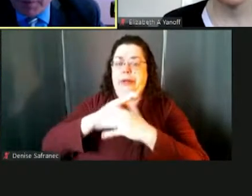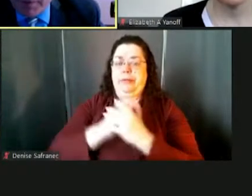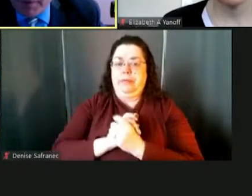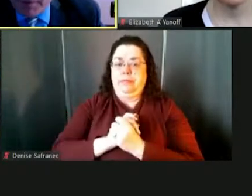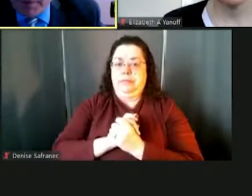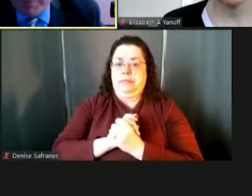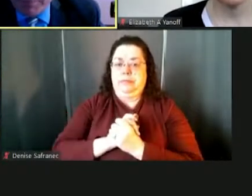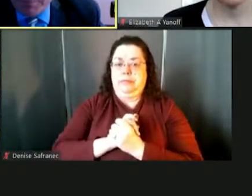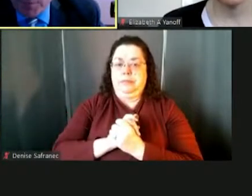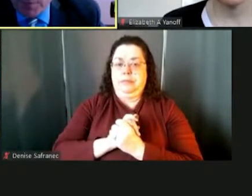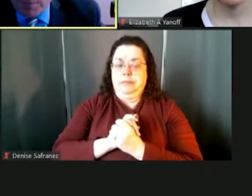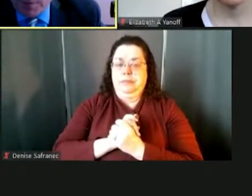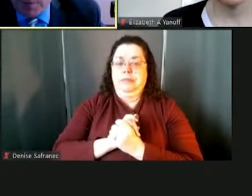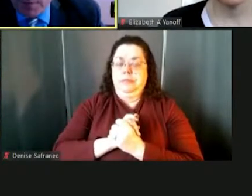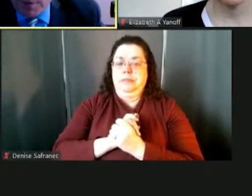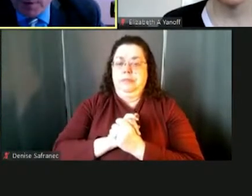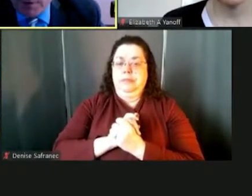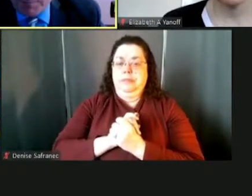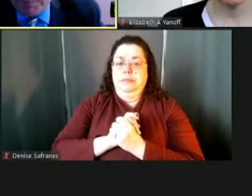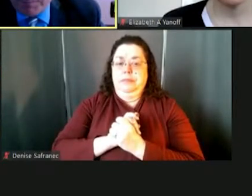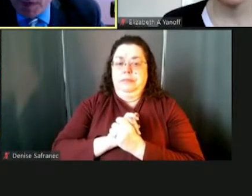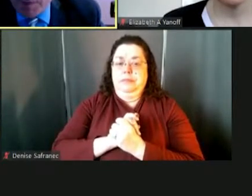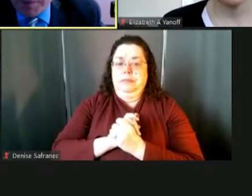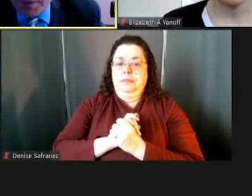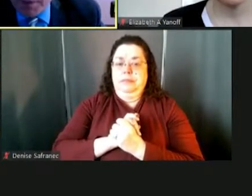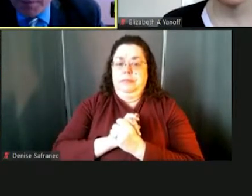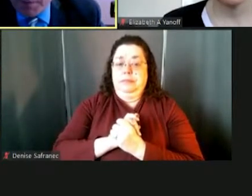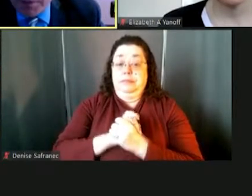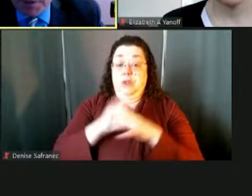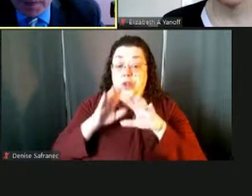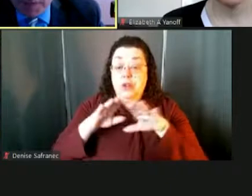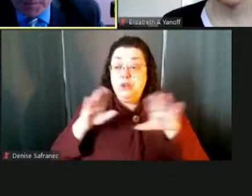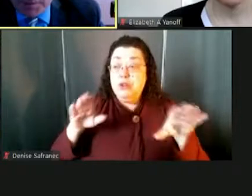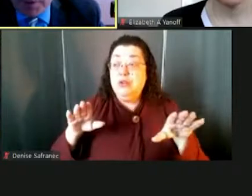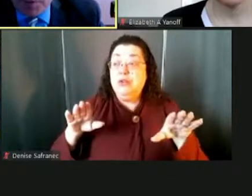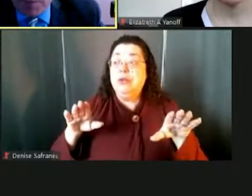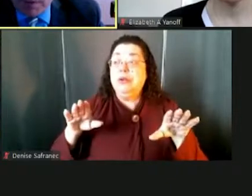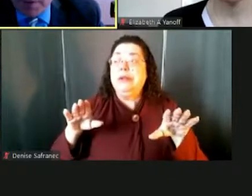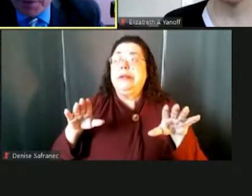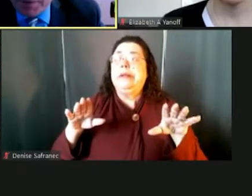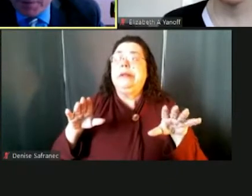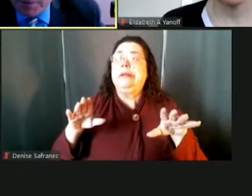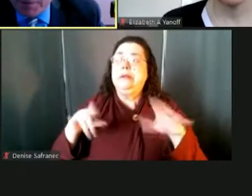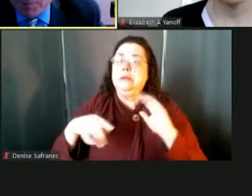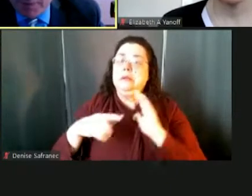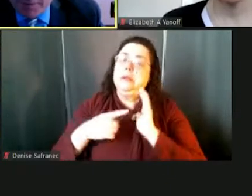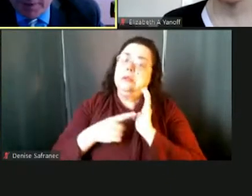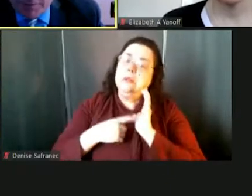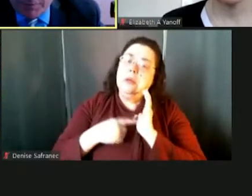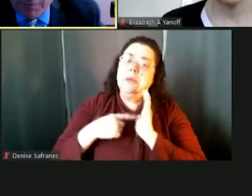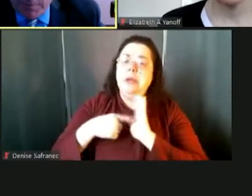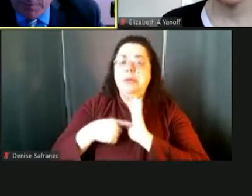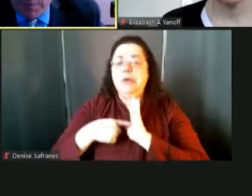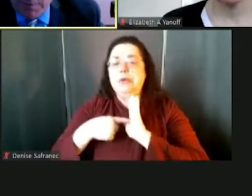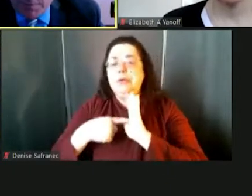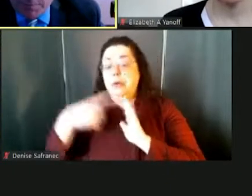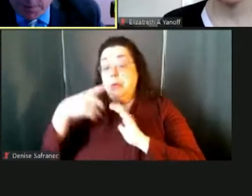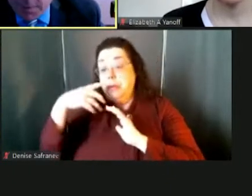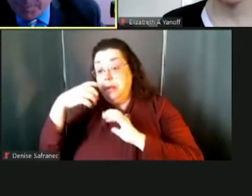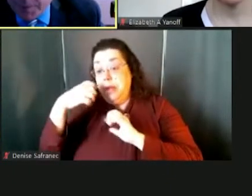children that are presenting some disengagement as well as, you know, mental health